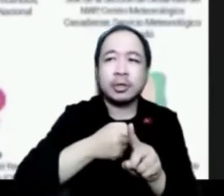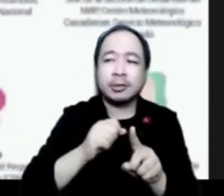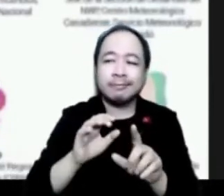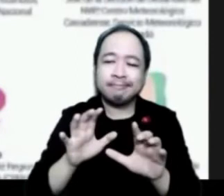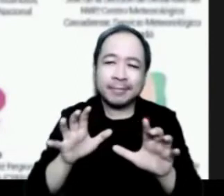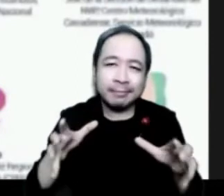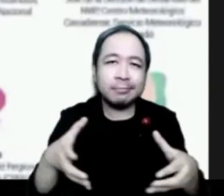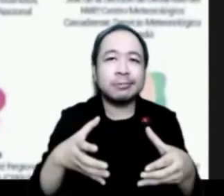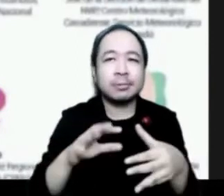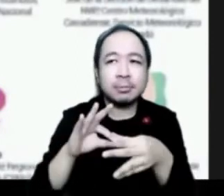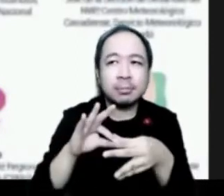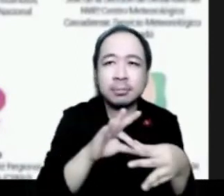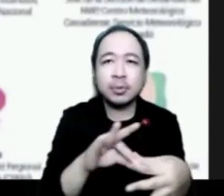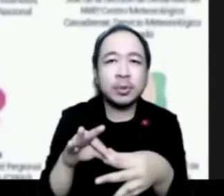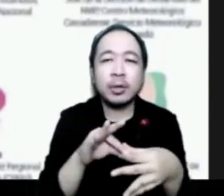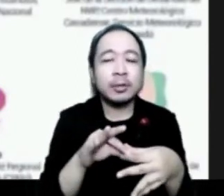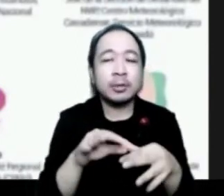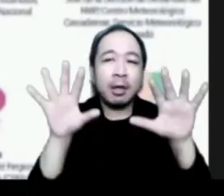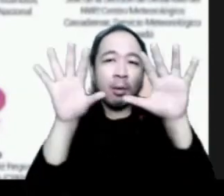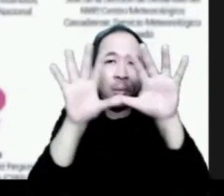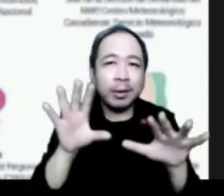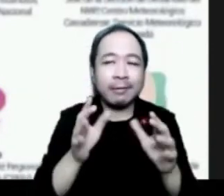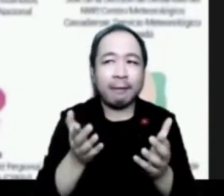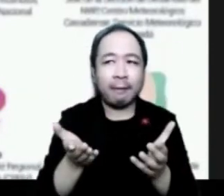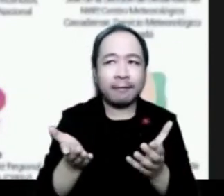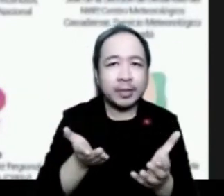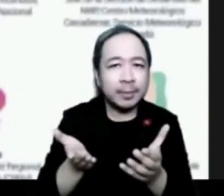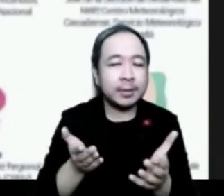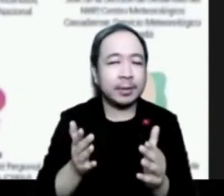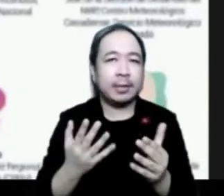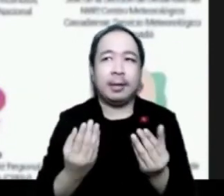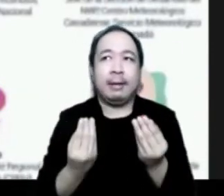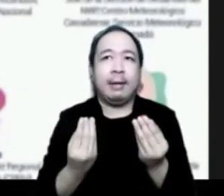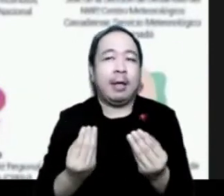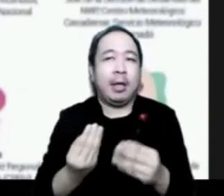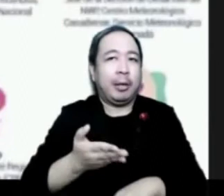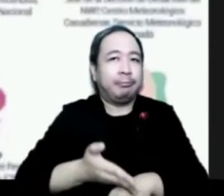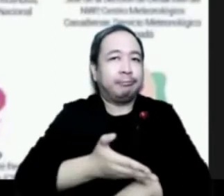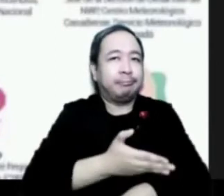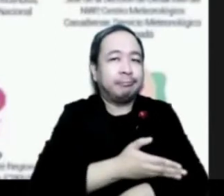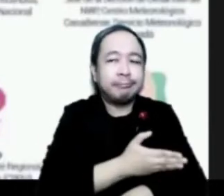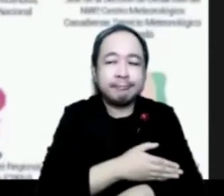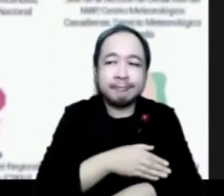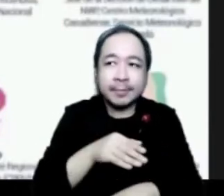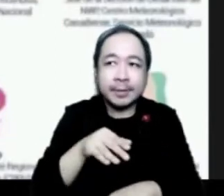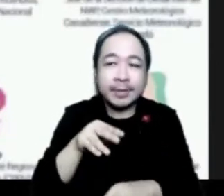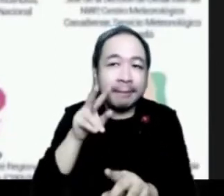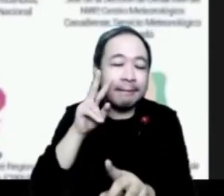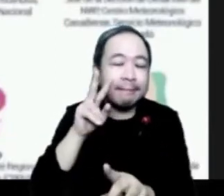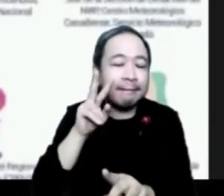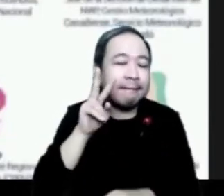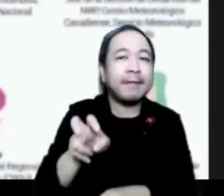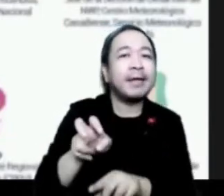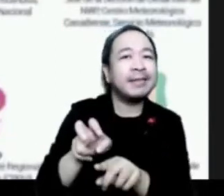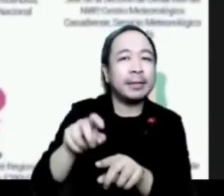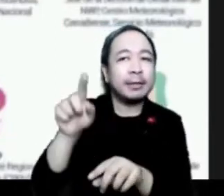terms of the meteorological services and how to enhance the capabilities for lightning detection and of course all the all the interaction with